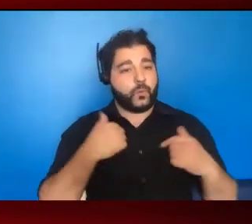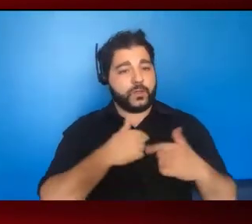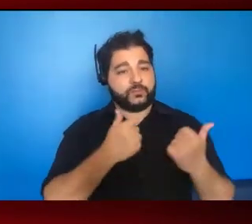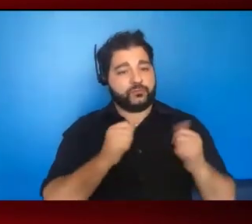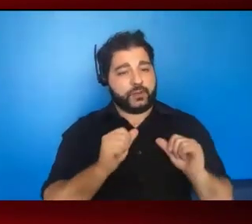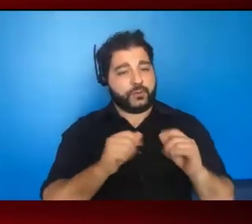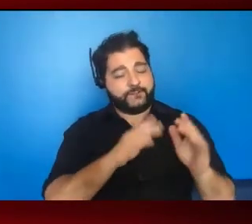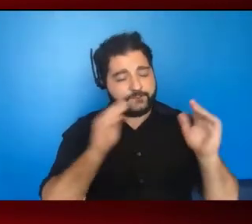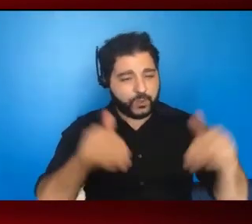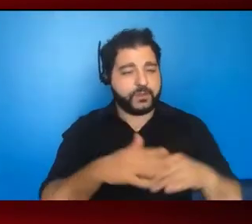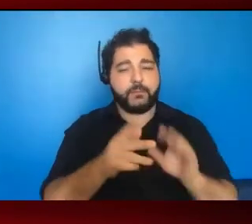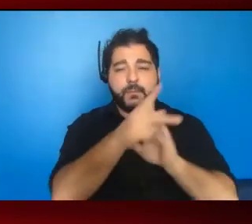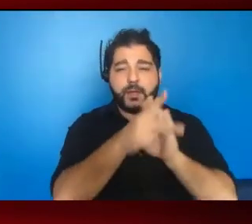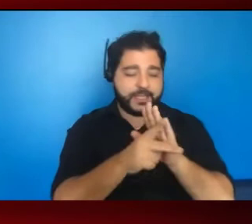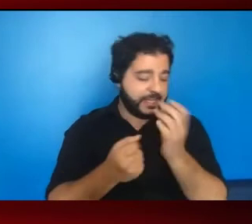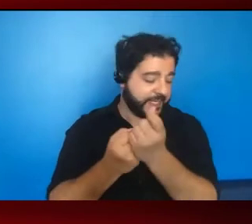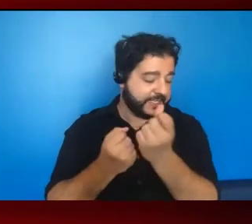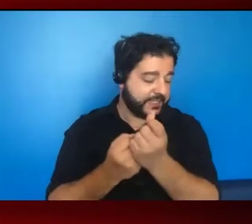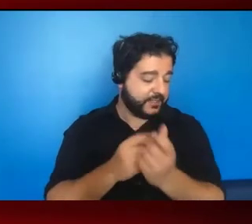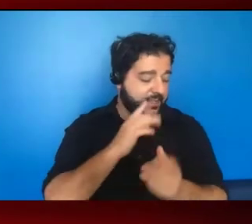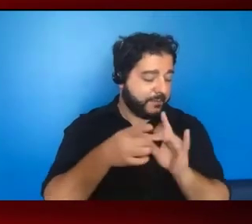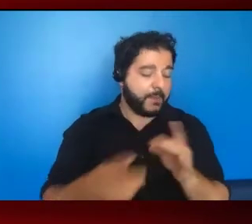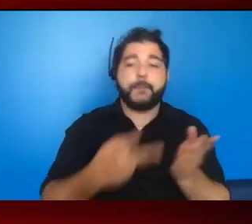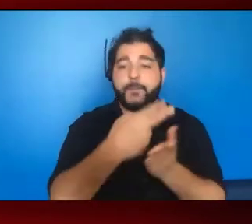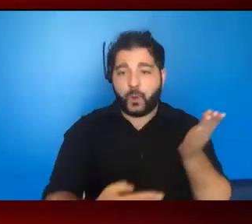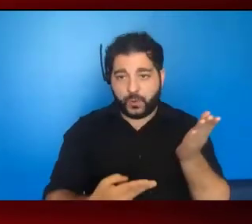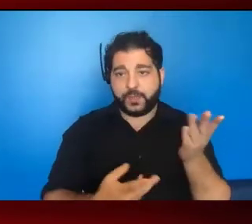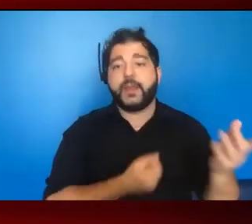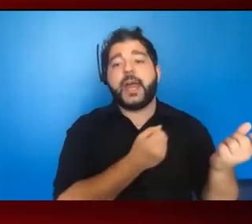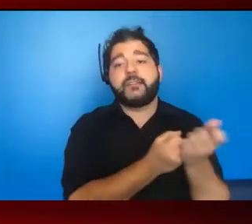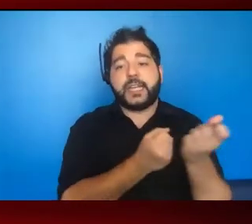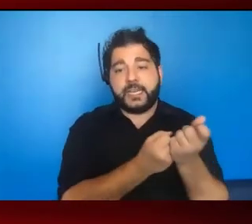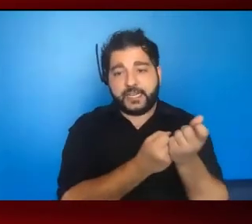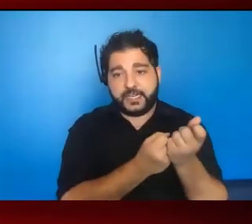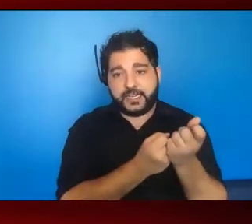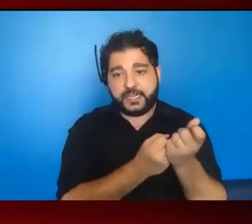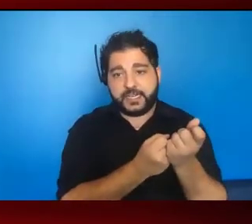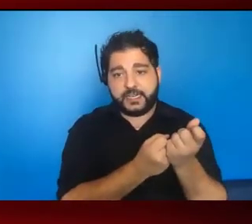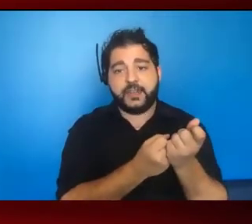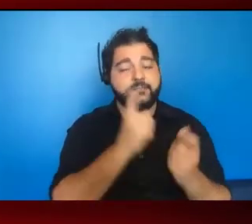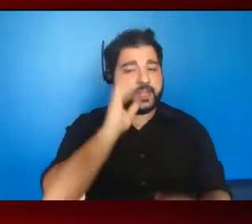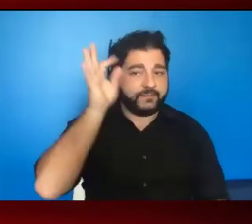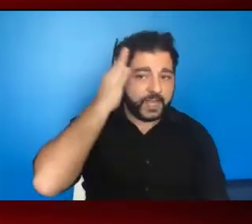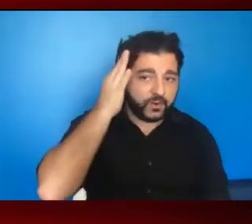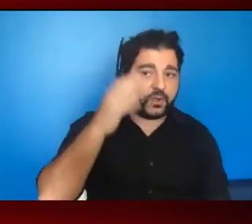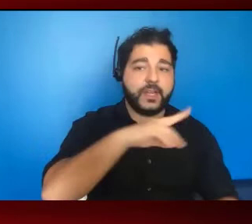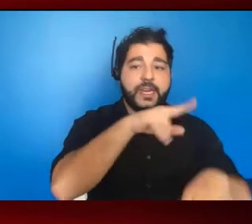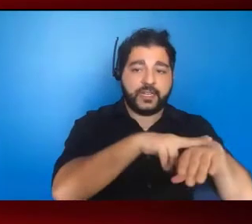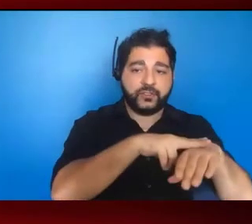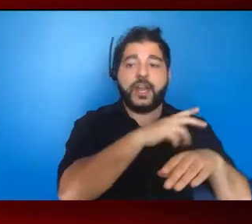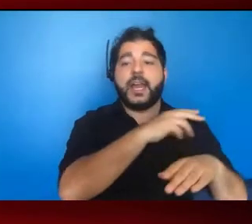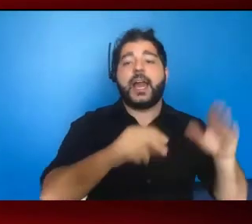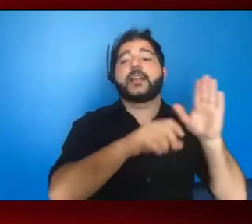policy and advocacy, it's really about both advocating on the federal and national level, but also